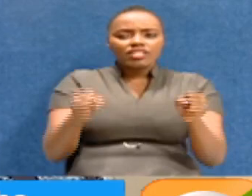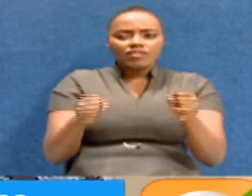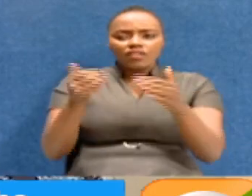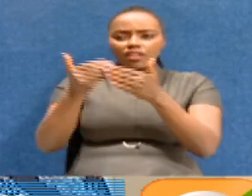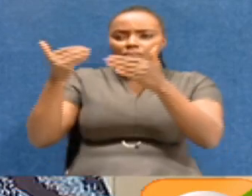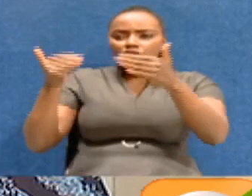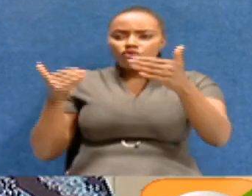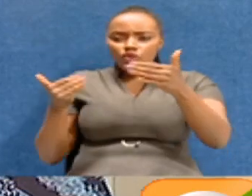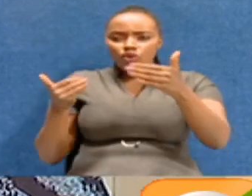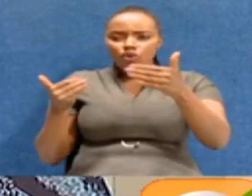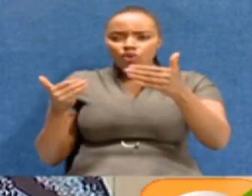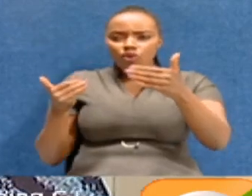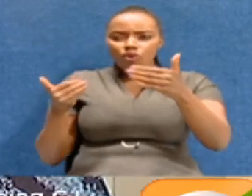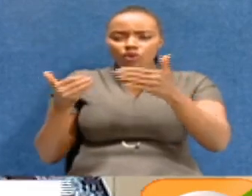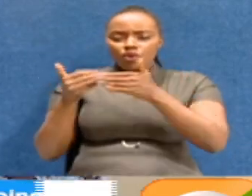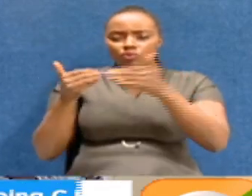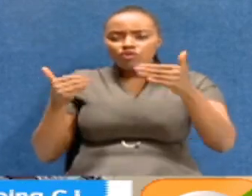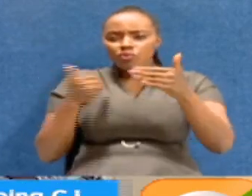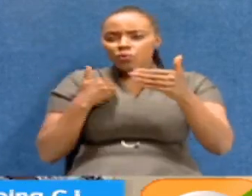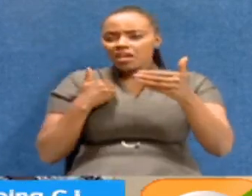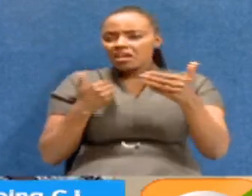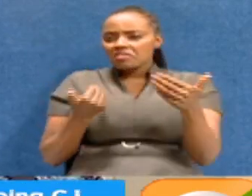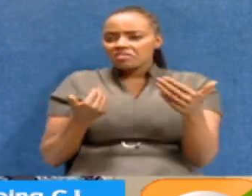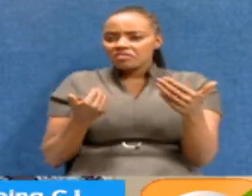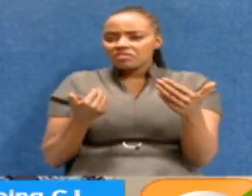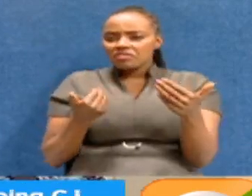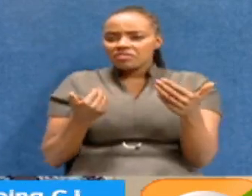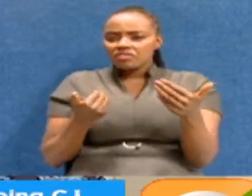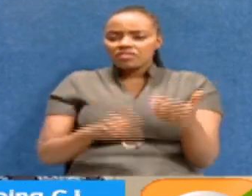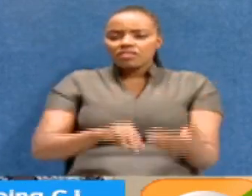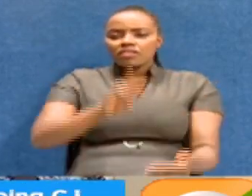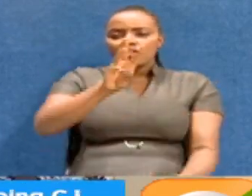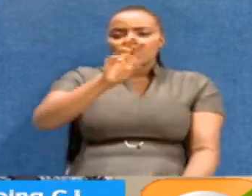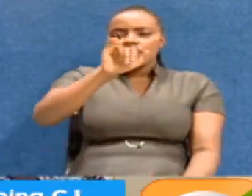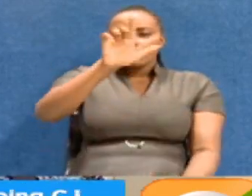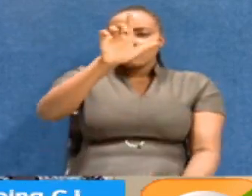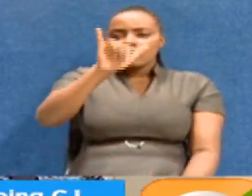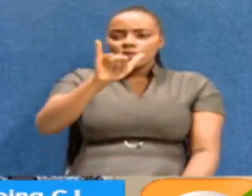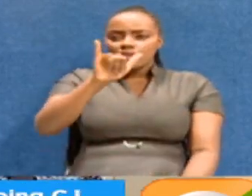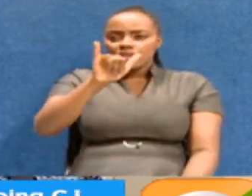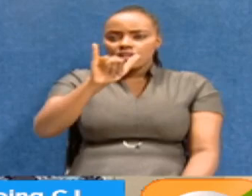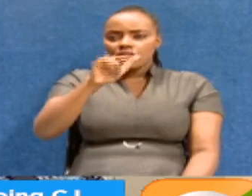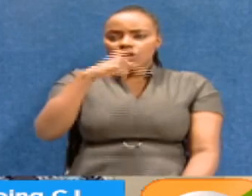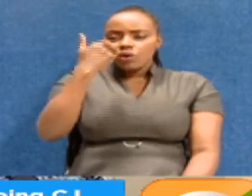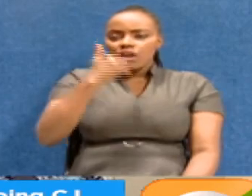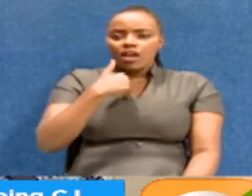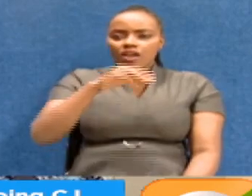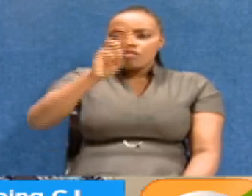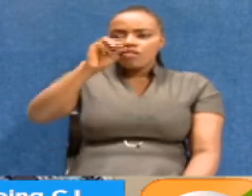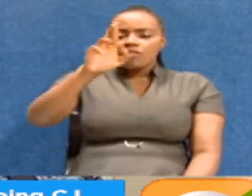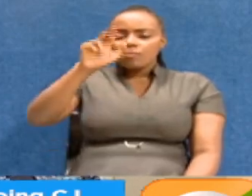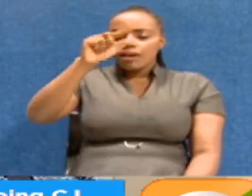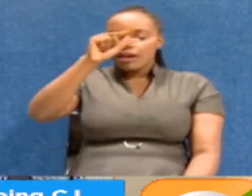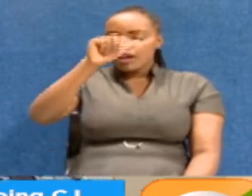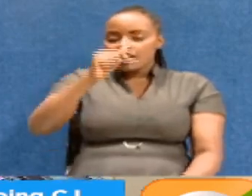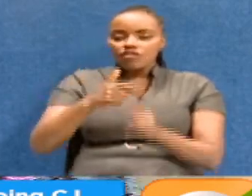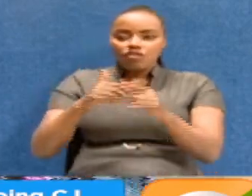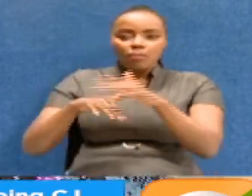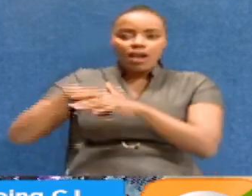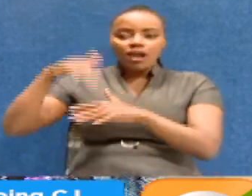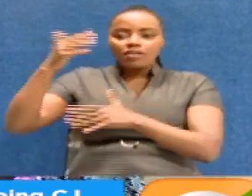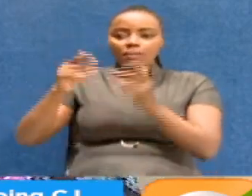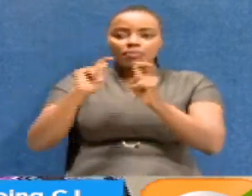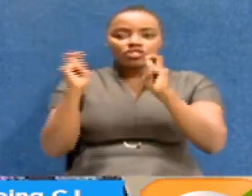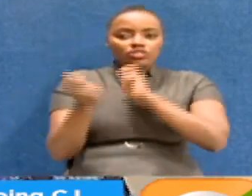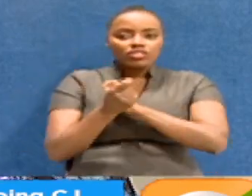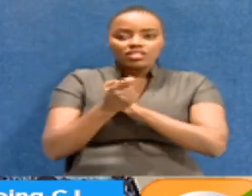previous, we had William Tunga who was from out. We've had Maraga who was from out. Maybe for